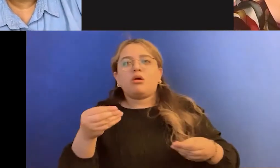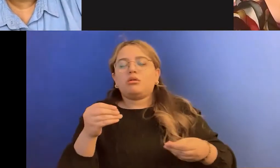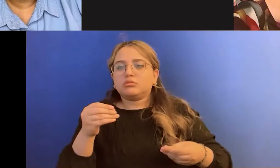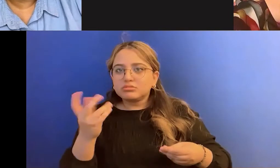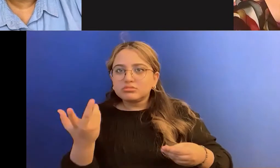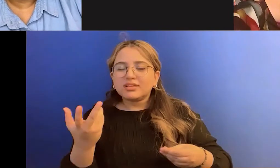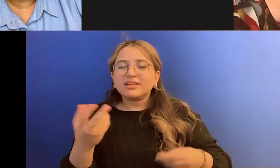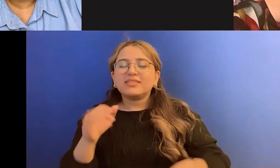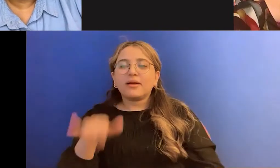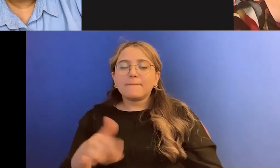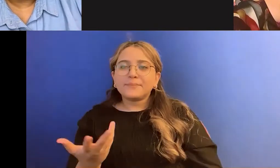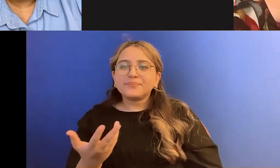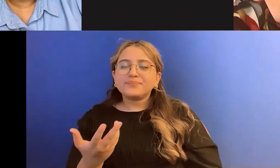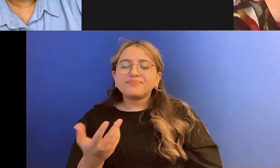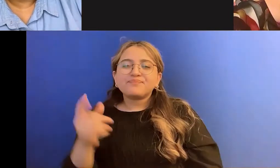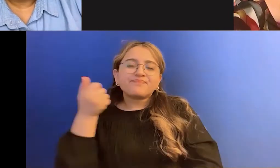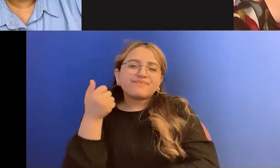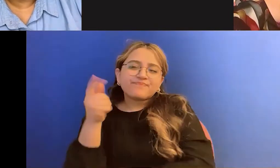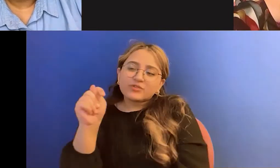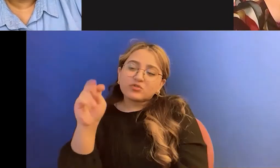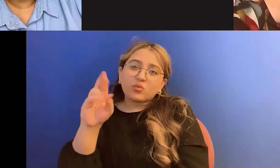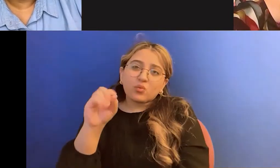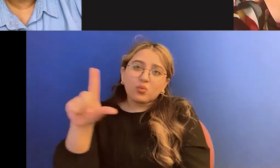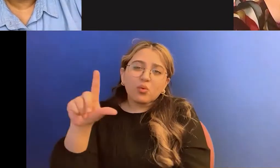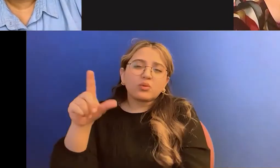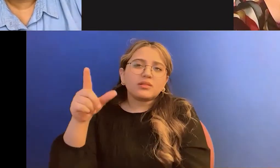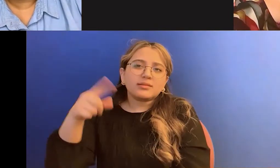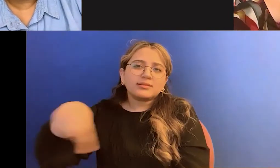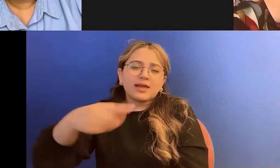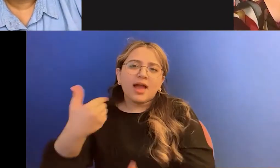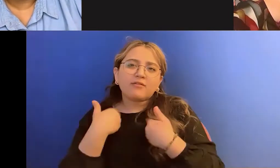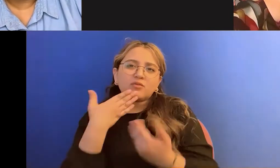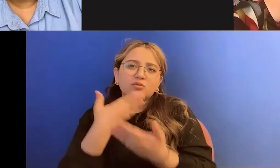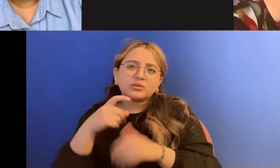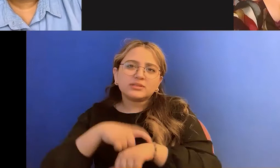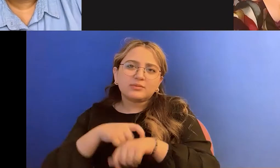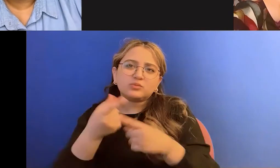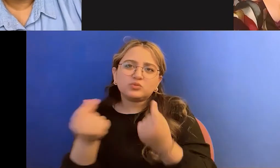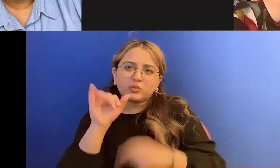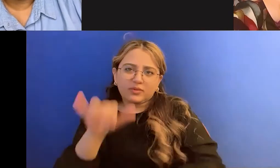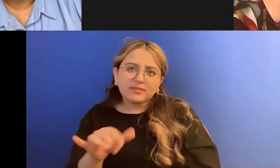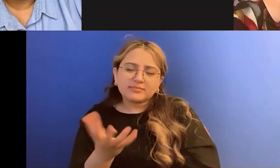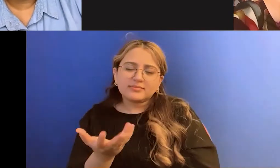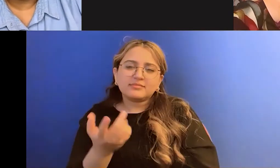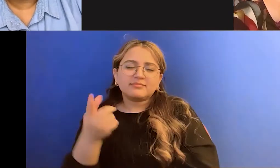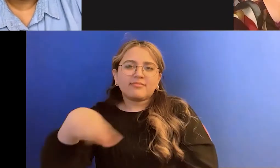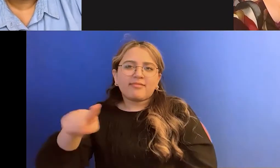trolls, trolls really have a, have a good time doing this and getting away with their anonymous profiles. And, um, it can